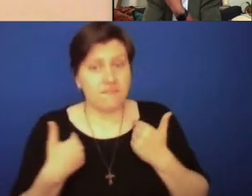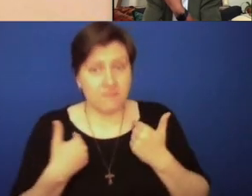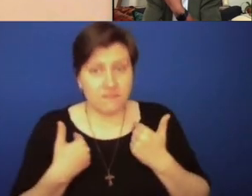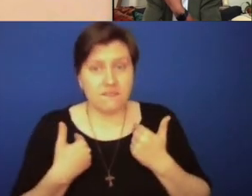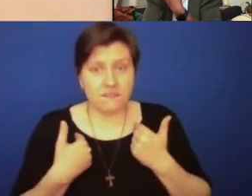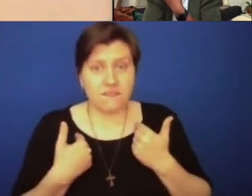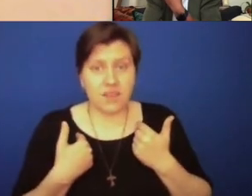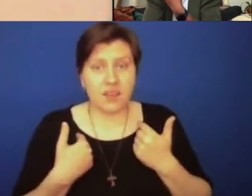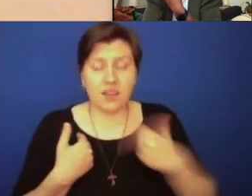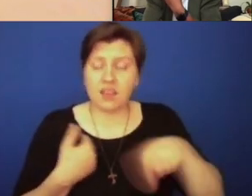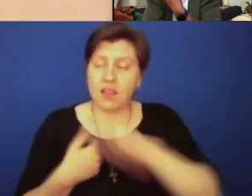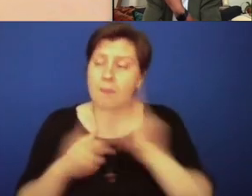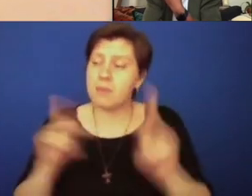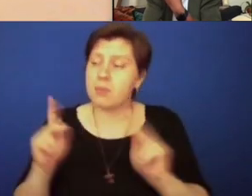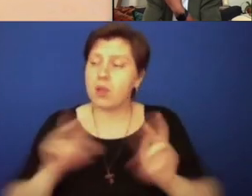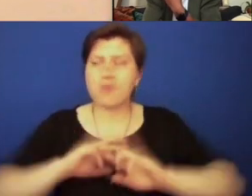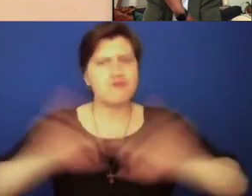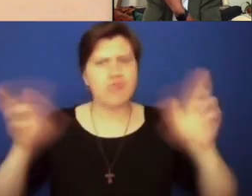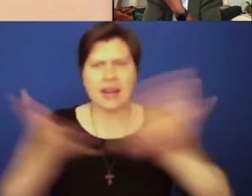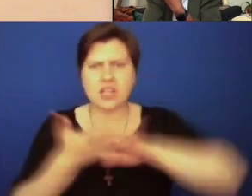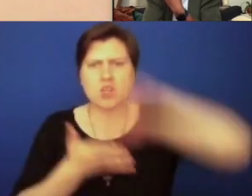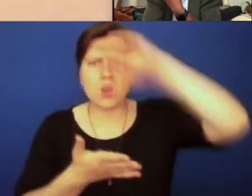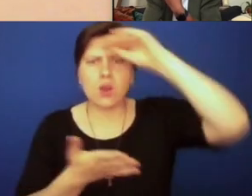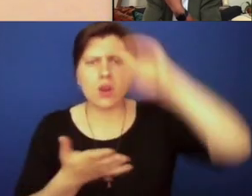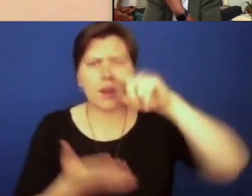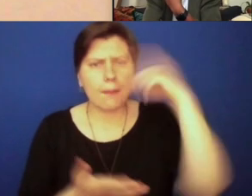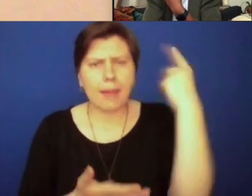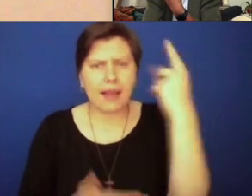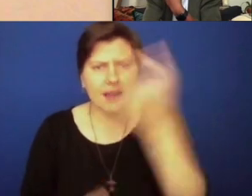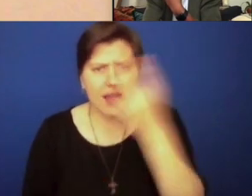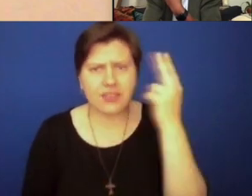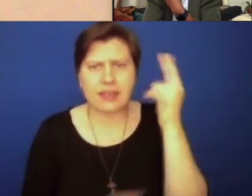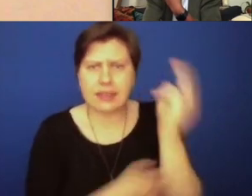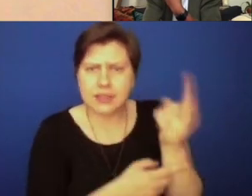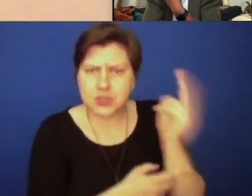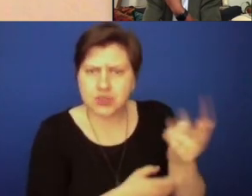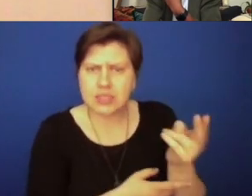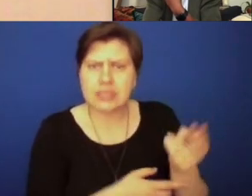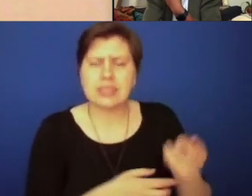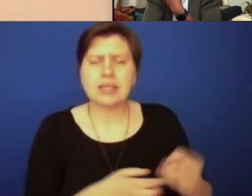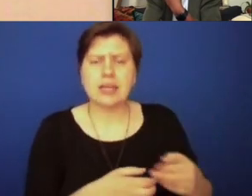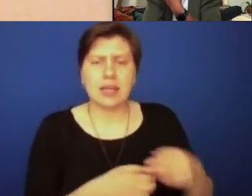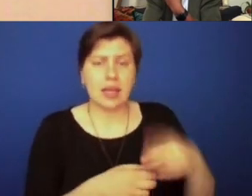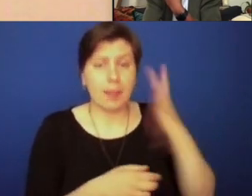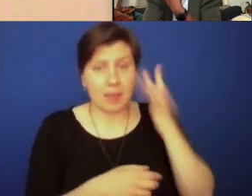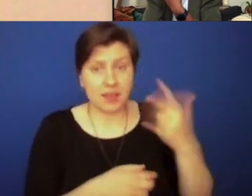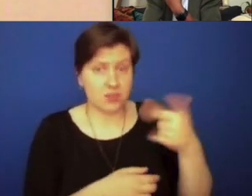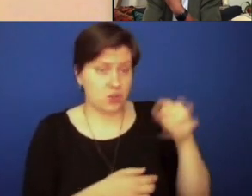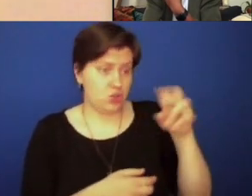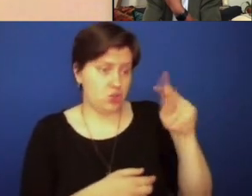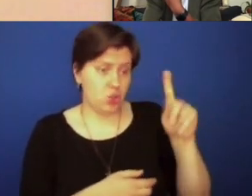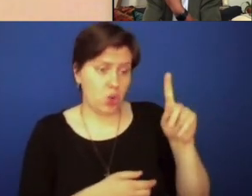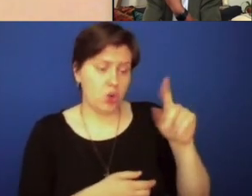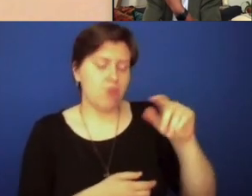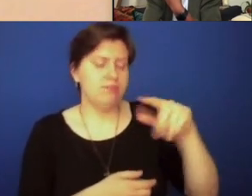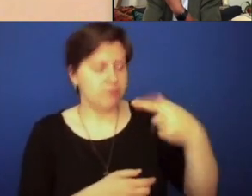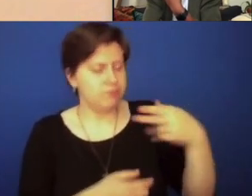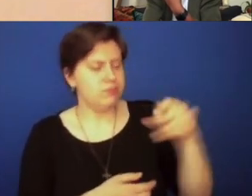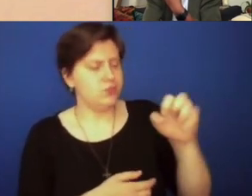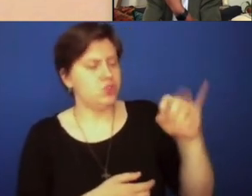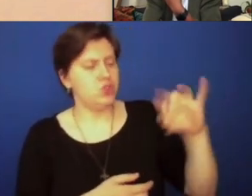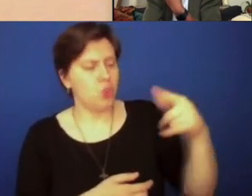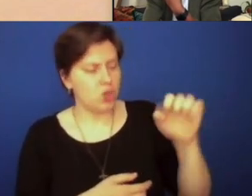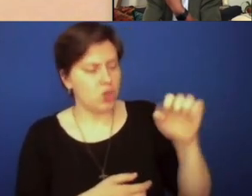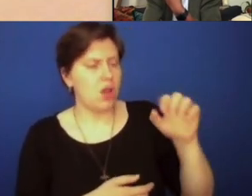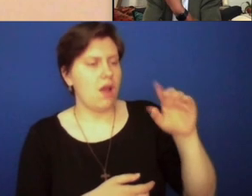there are people who are ready to learn Black Catholic history, sort of in wake of the murders of George Floyd and Breonna Taylor and